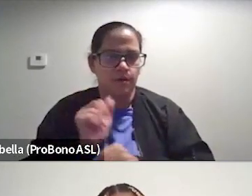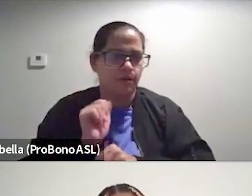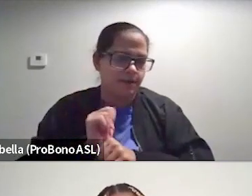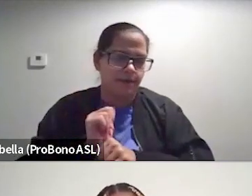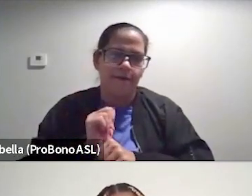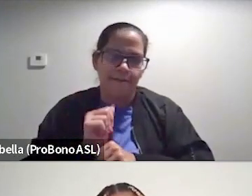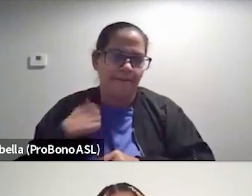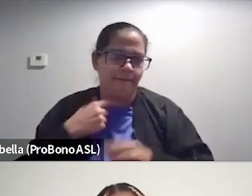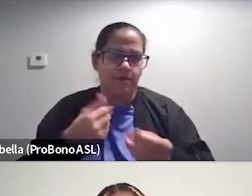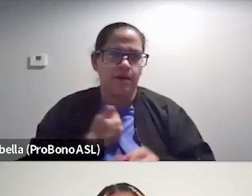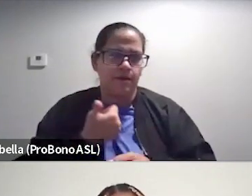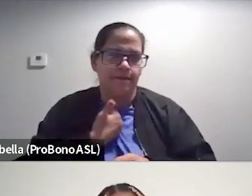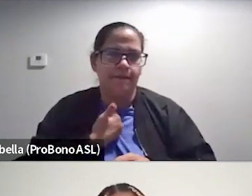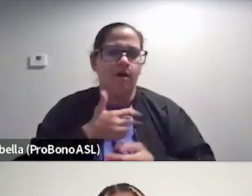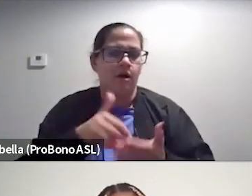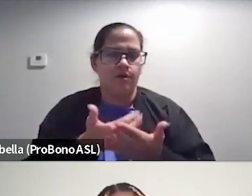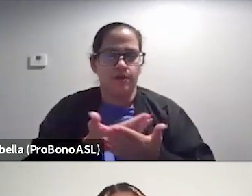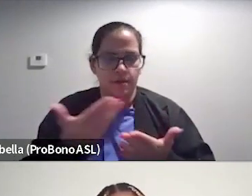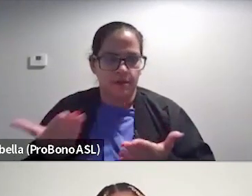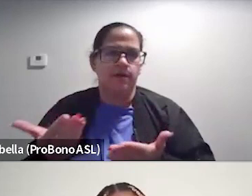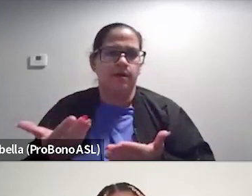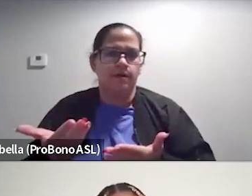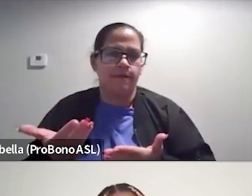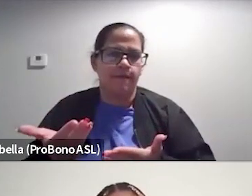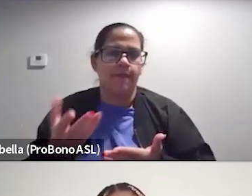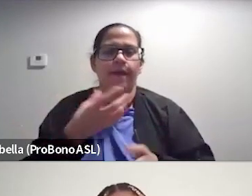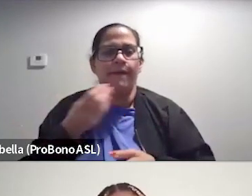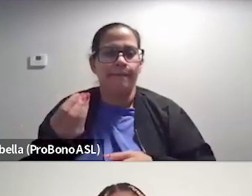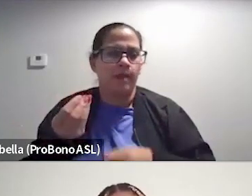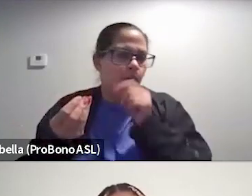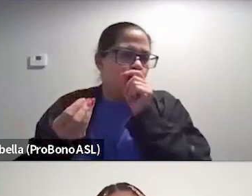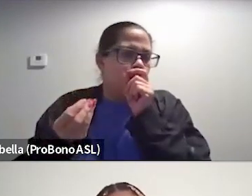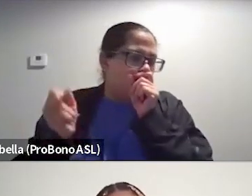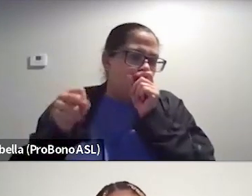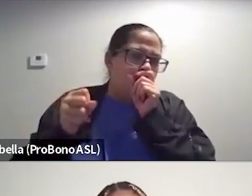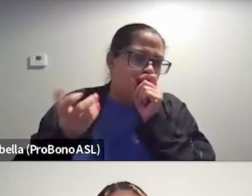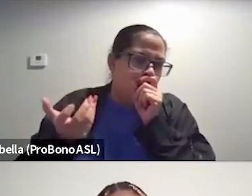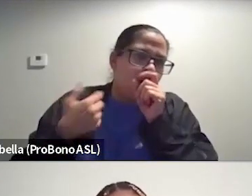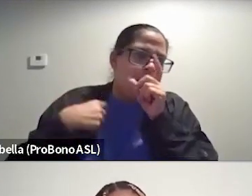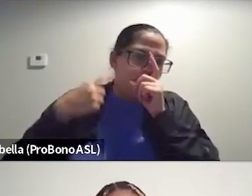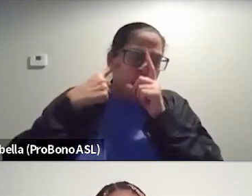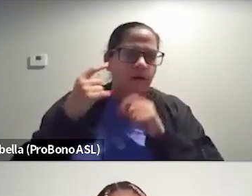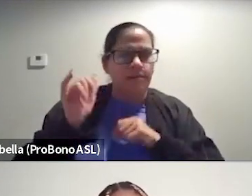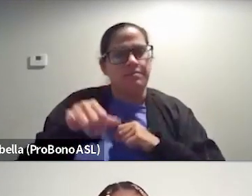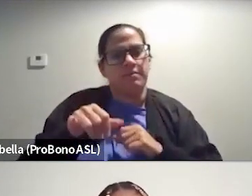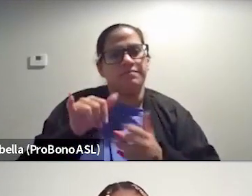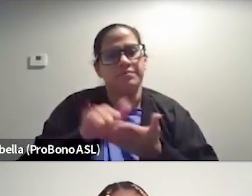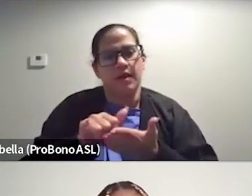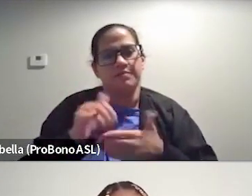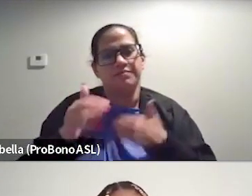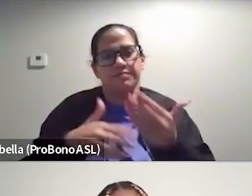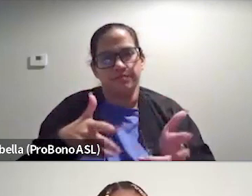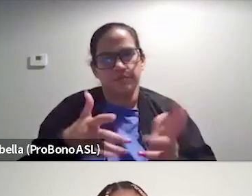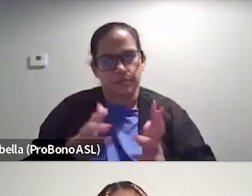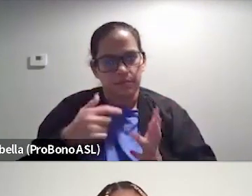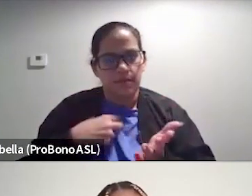ourselves all of these things. And so, yeah, I mean, I think that that is kind of this way